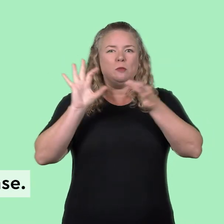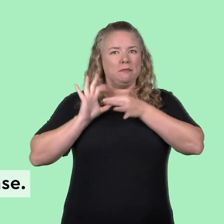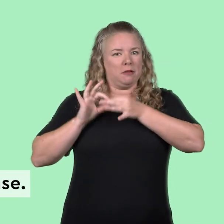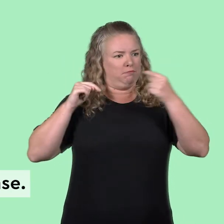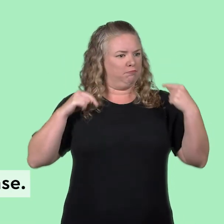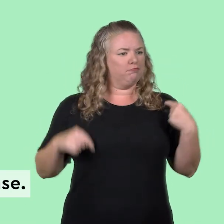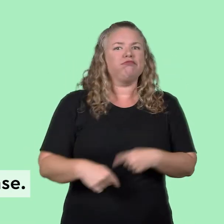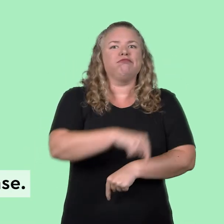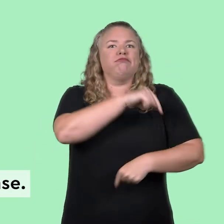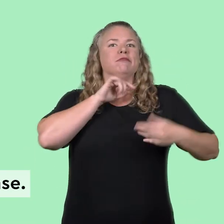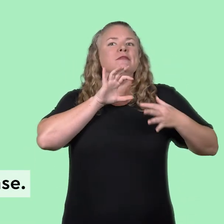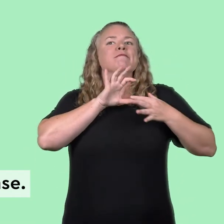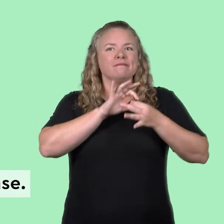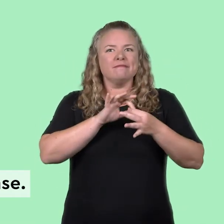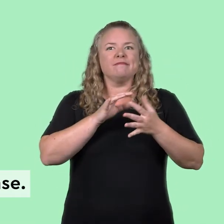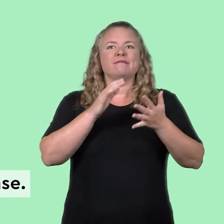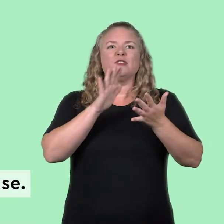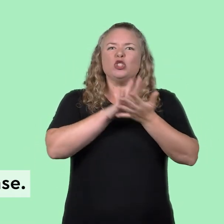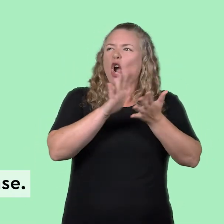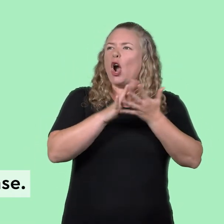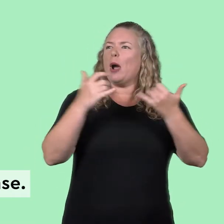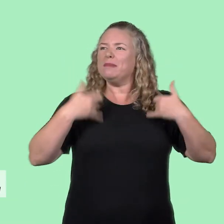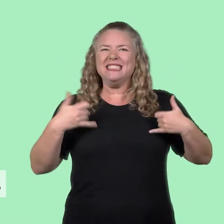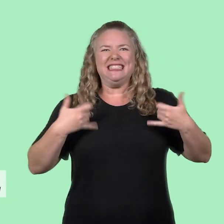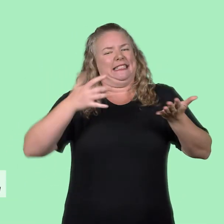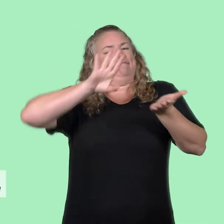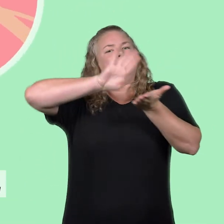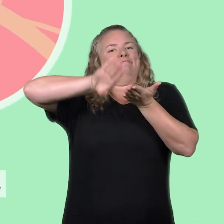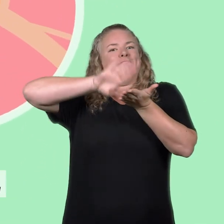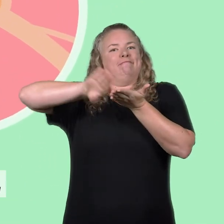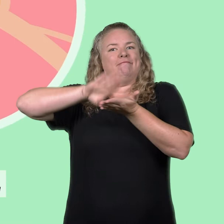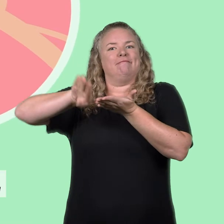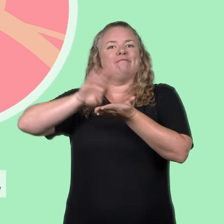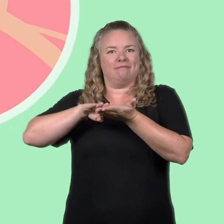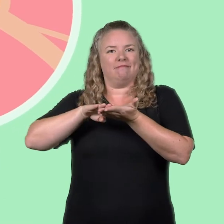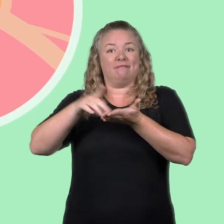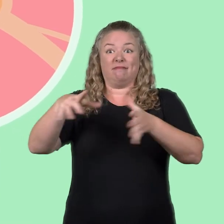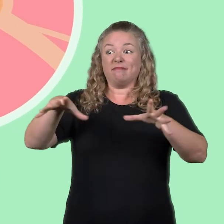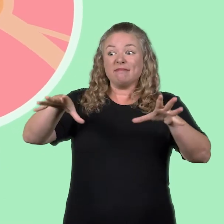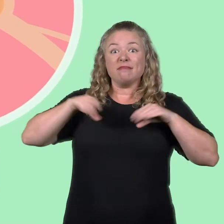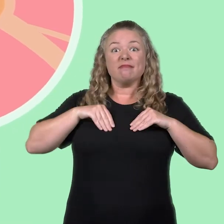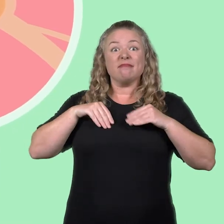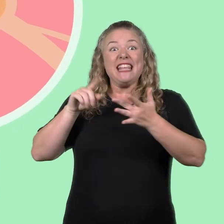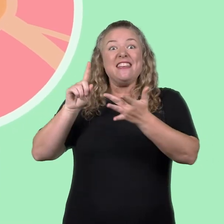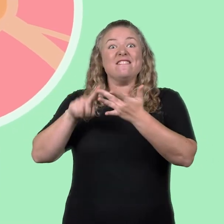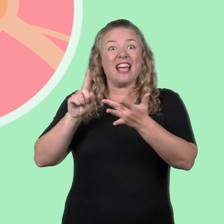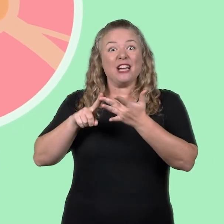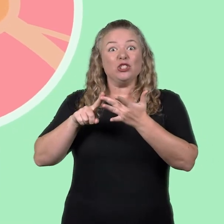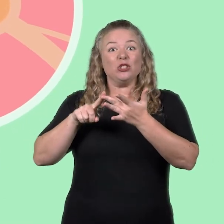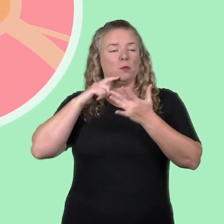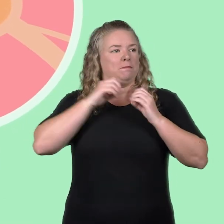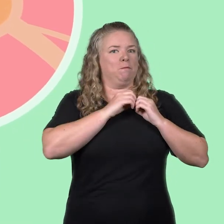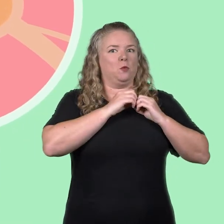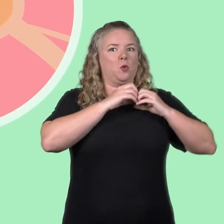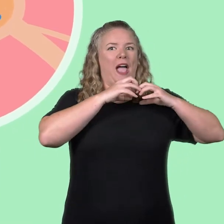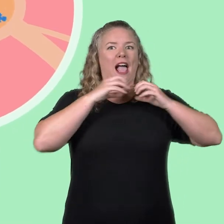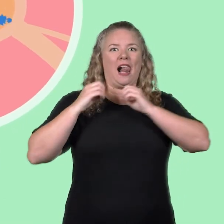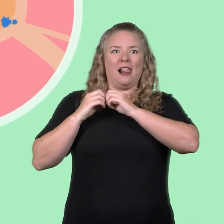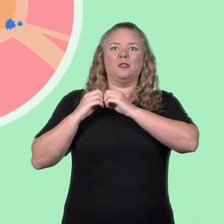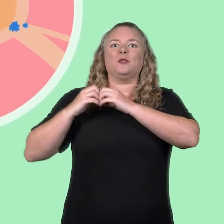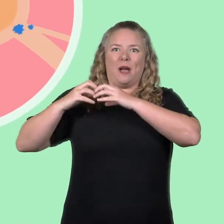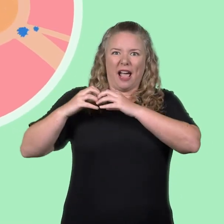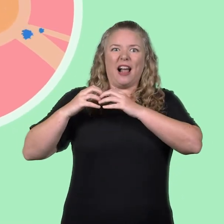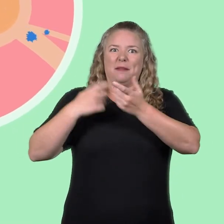They filter out germs and disease. When you have an infection, lymph nodes often swell as they fight the infection.